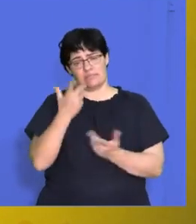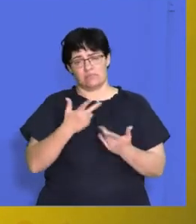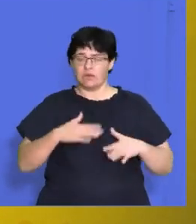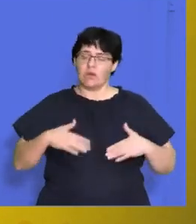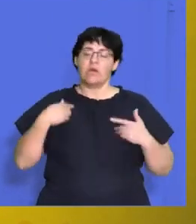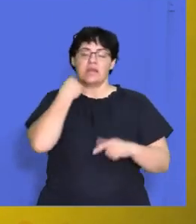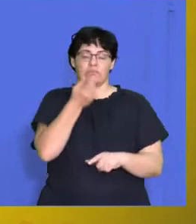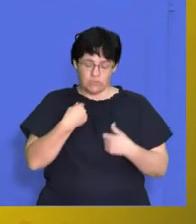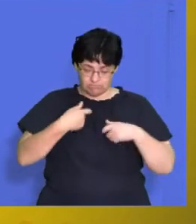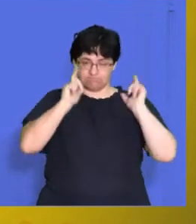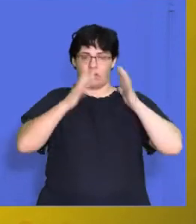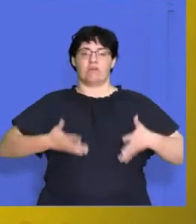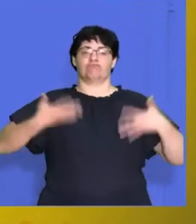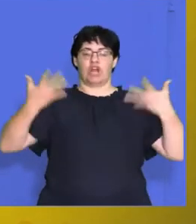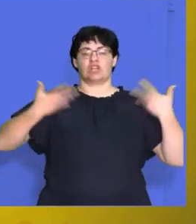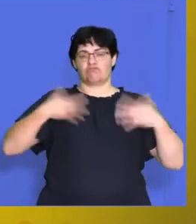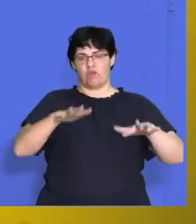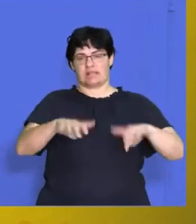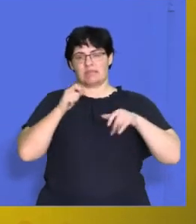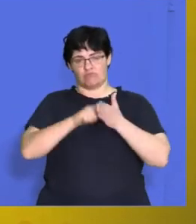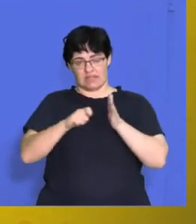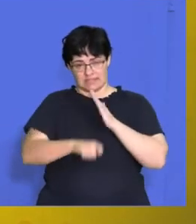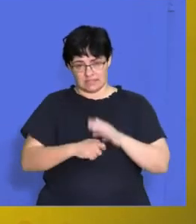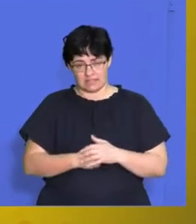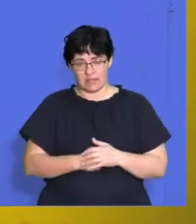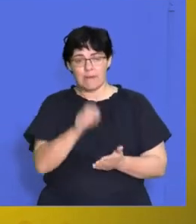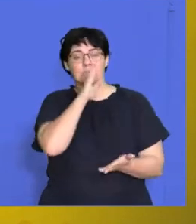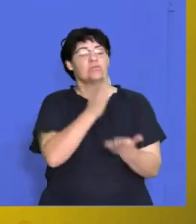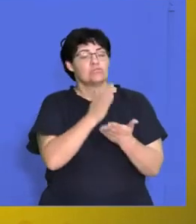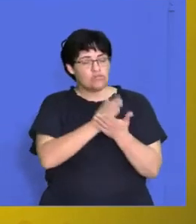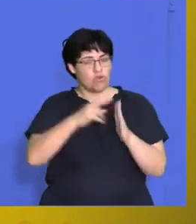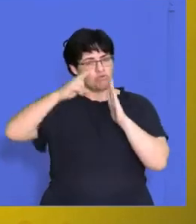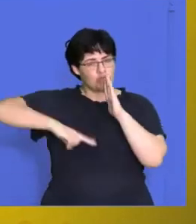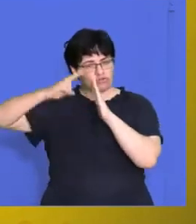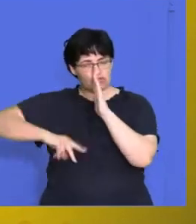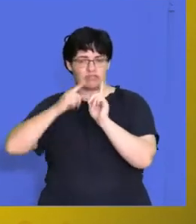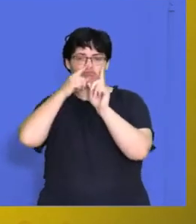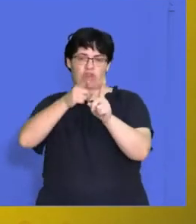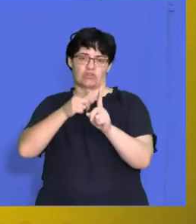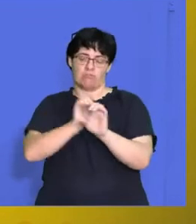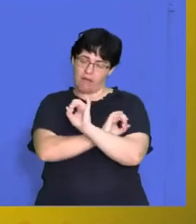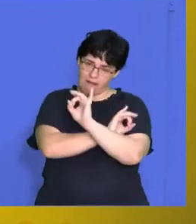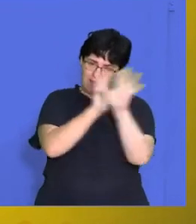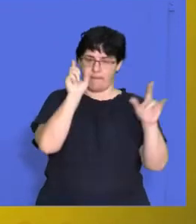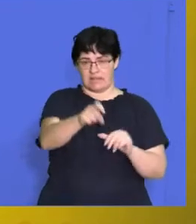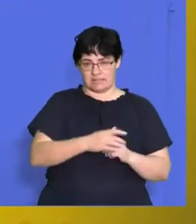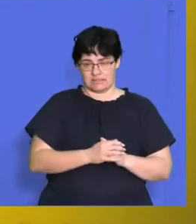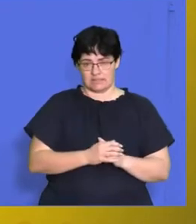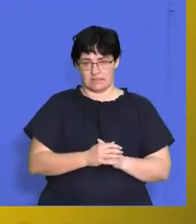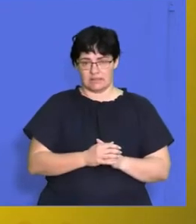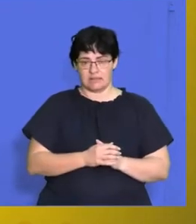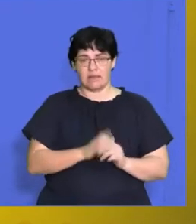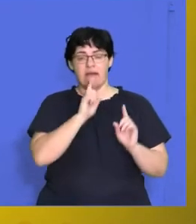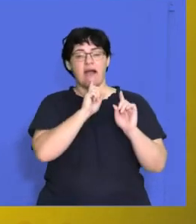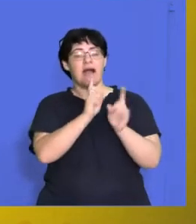you're feeling fresh for your exams in the morning make sure you read your instructions very carefully you only have to